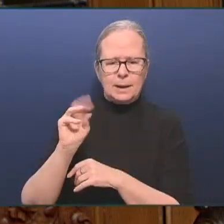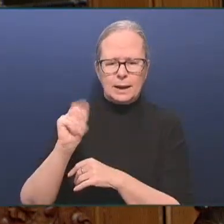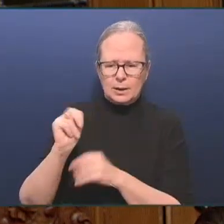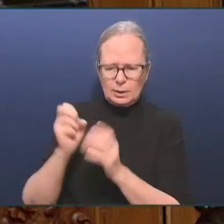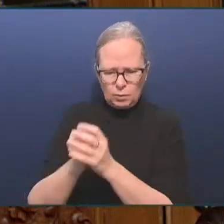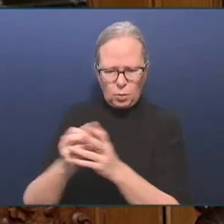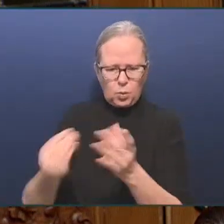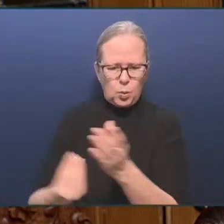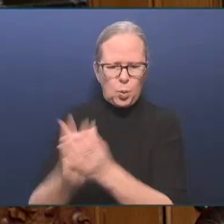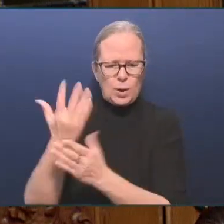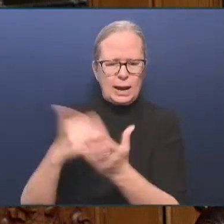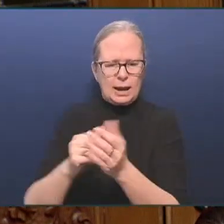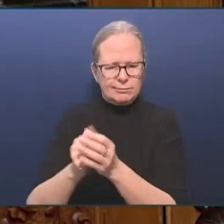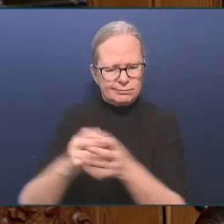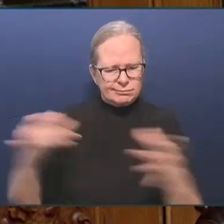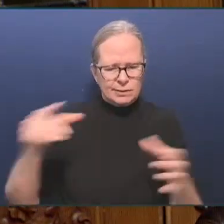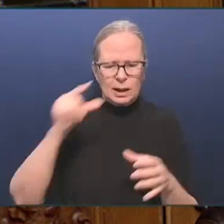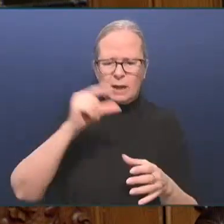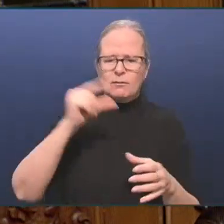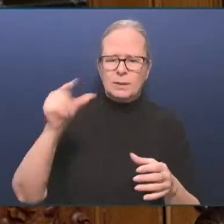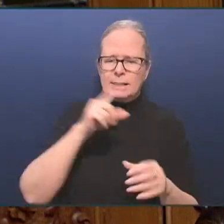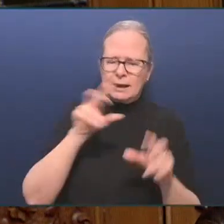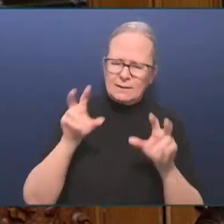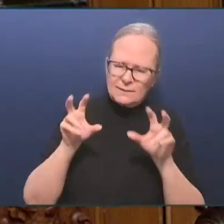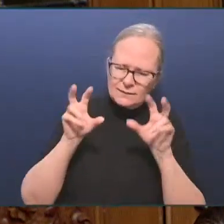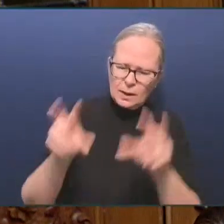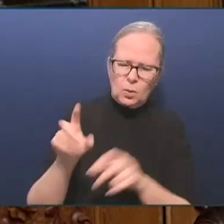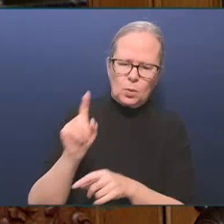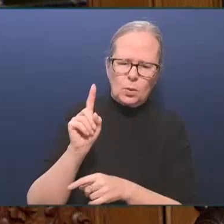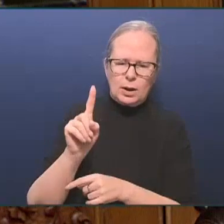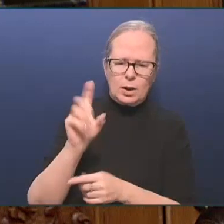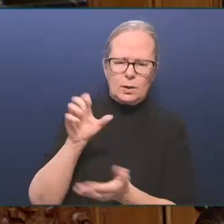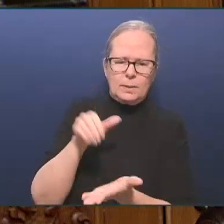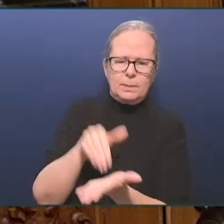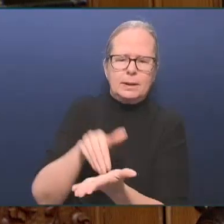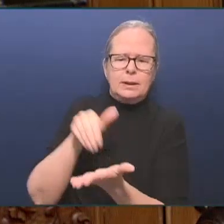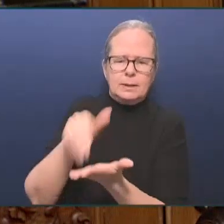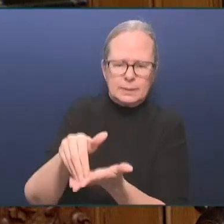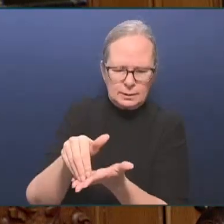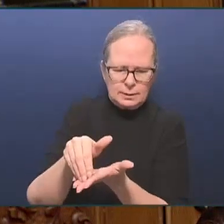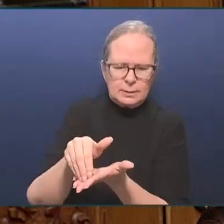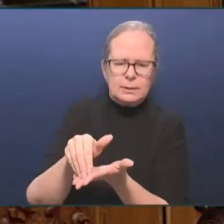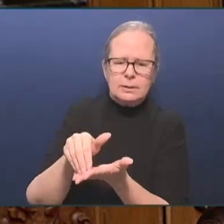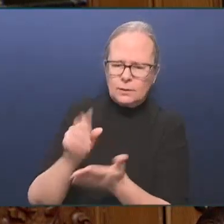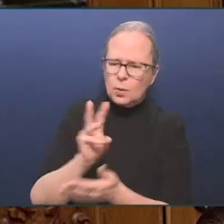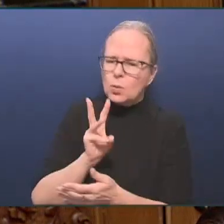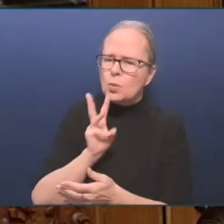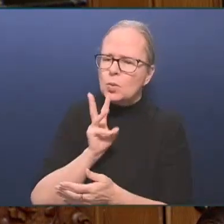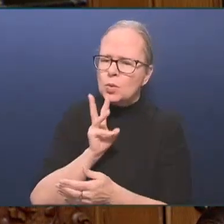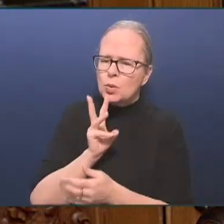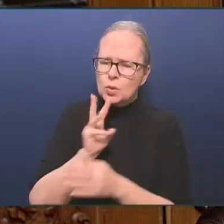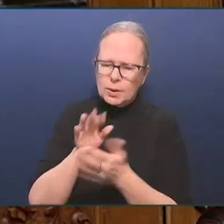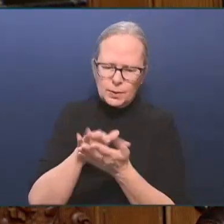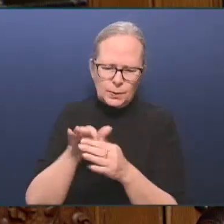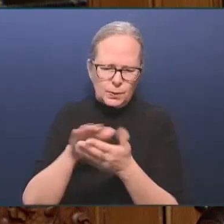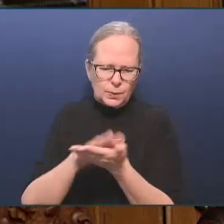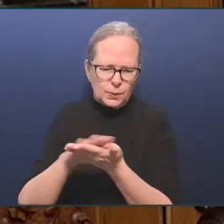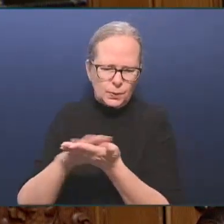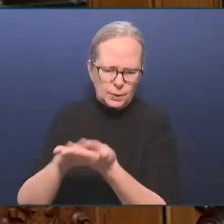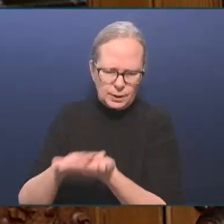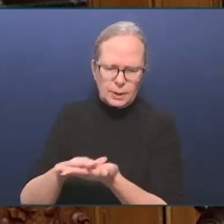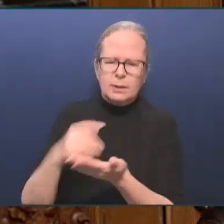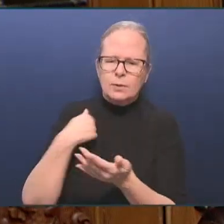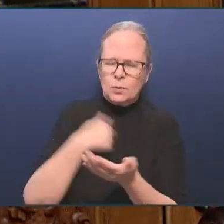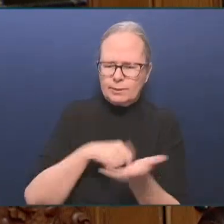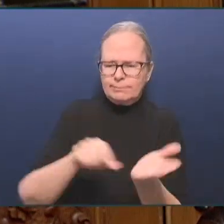and launched the engagement of a new co-developed watershed security strategy intentions paper to ensure safe, clean,